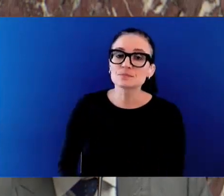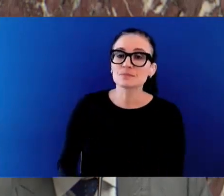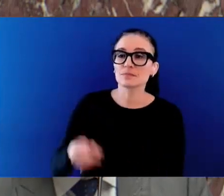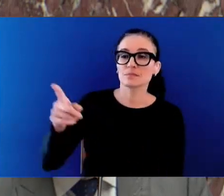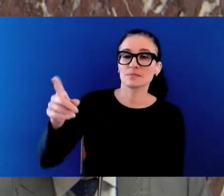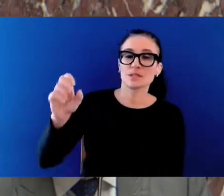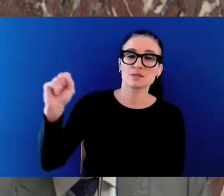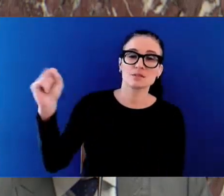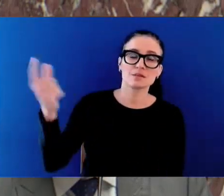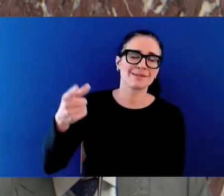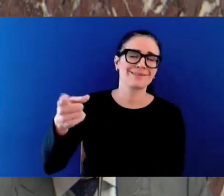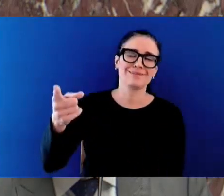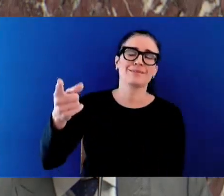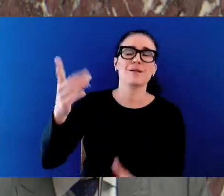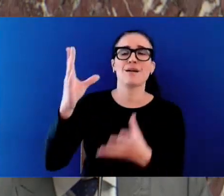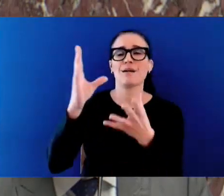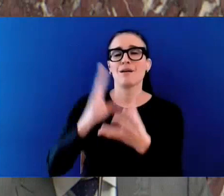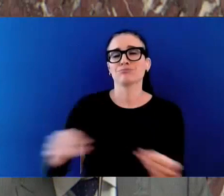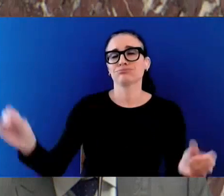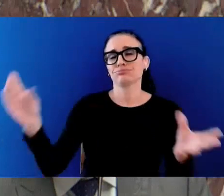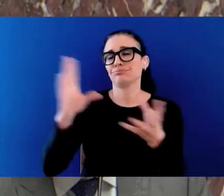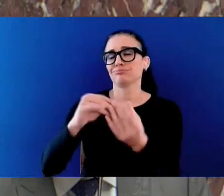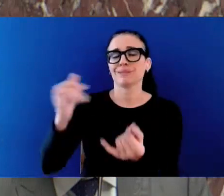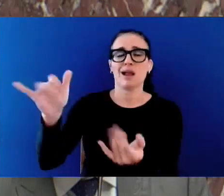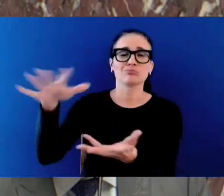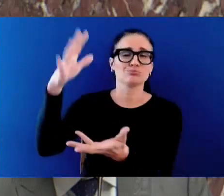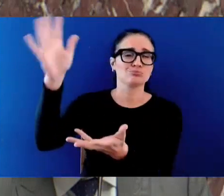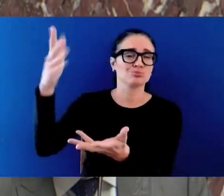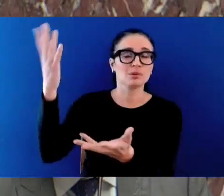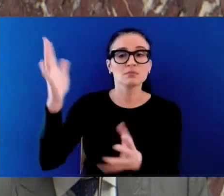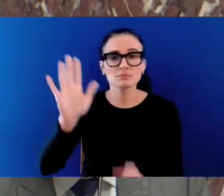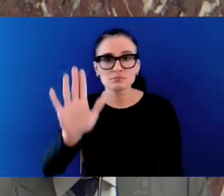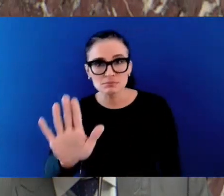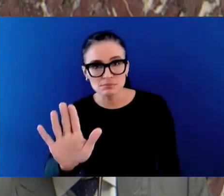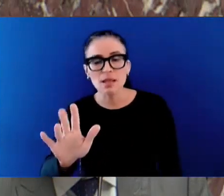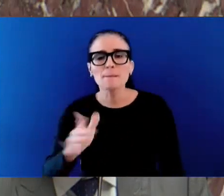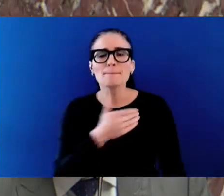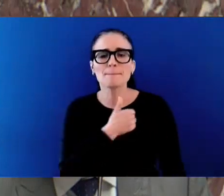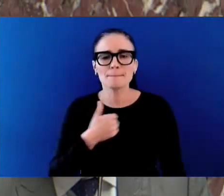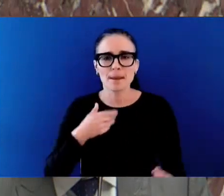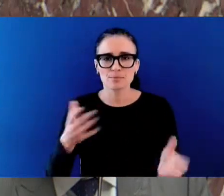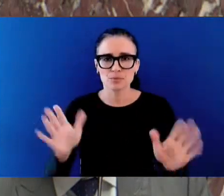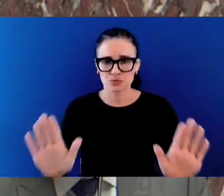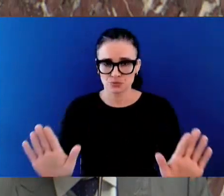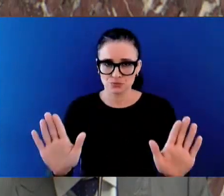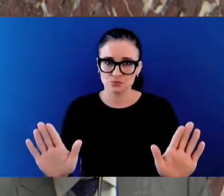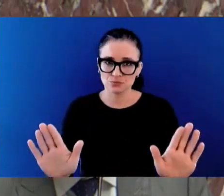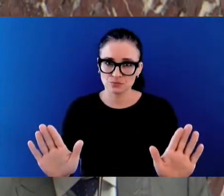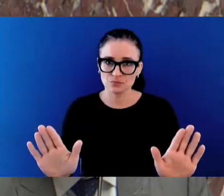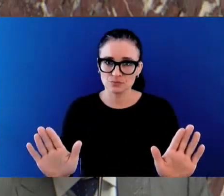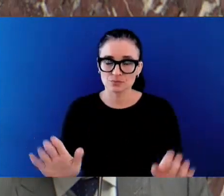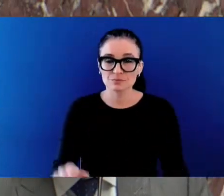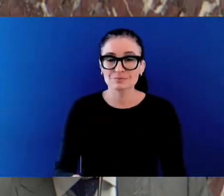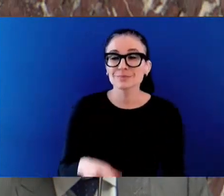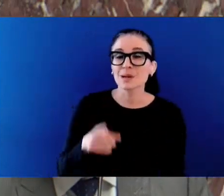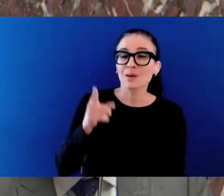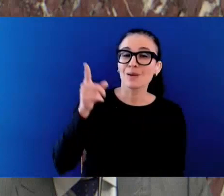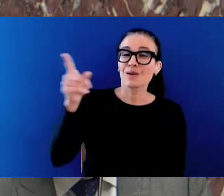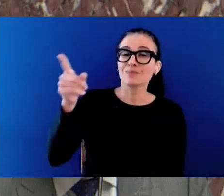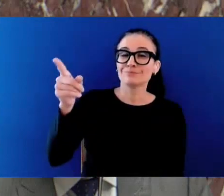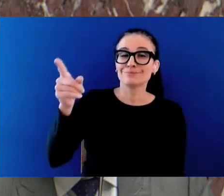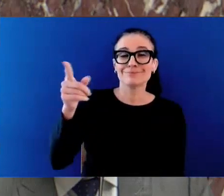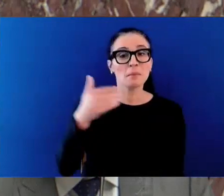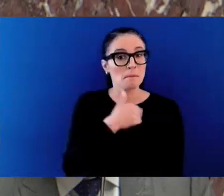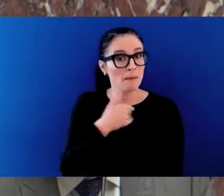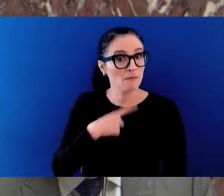Caucus show us what this government truly believes. The member from Nanaimo, North Cowichan said, and I quote, Not a single